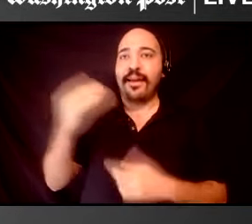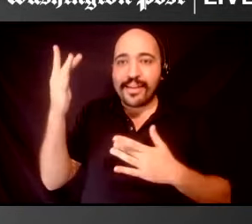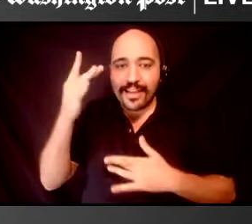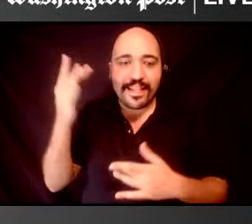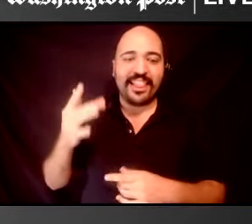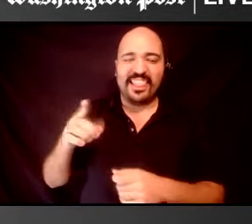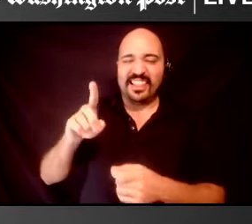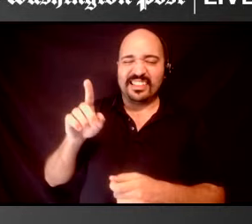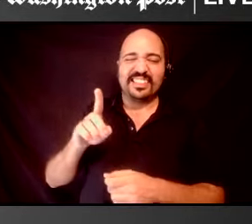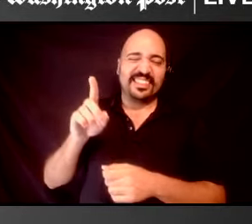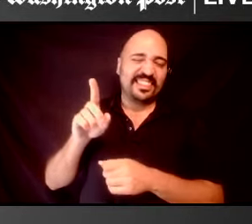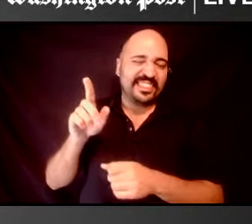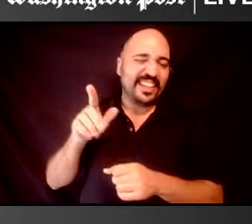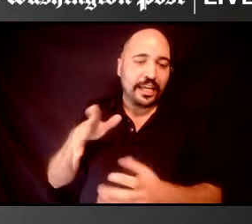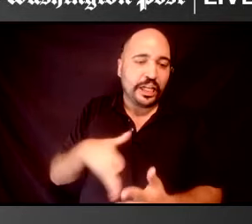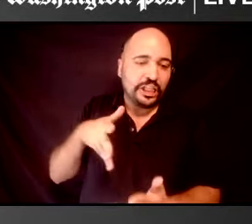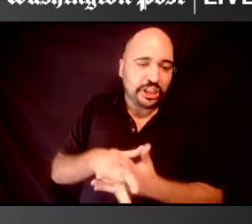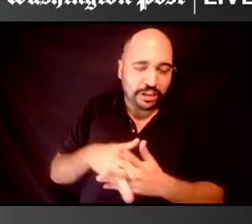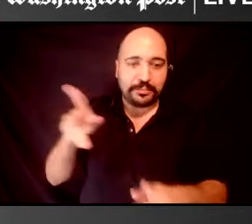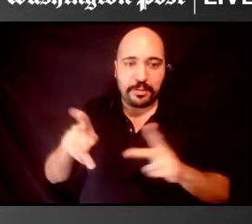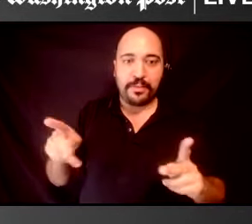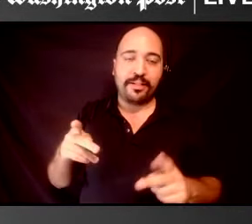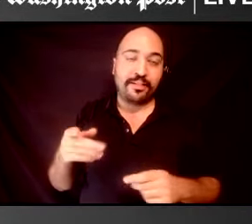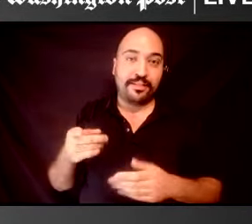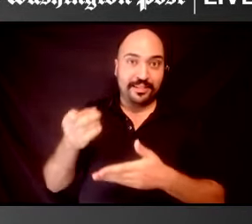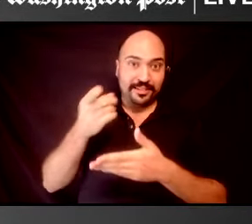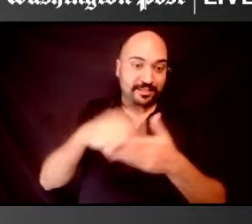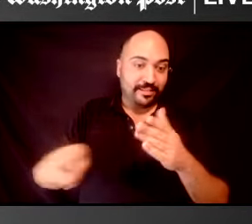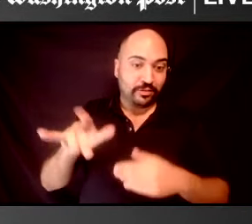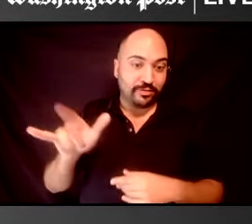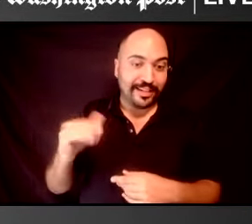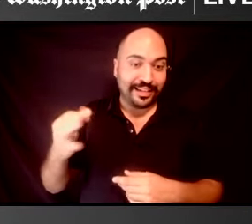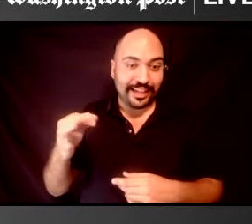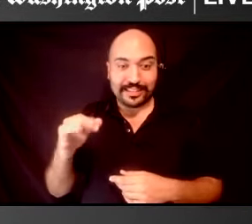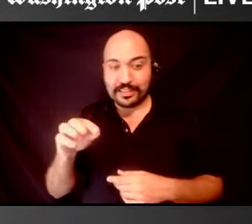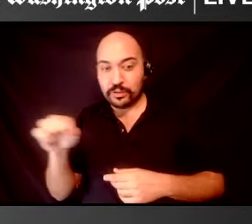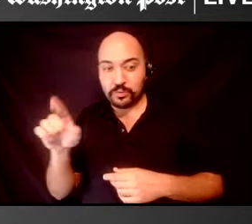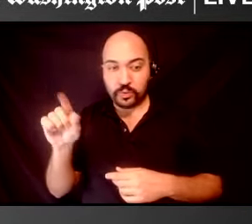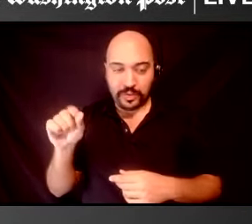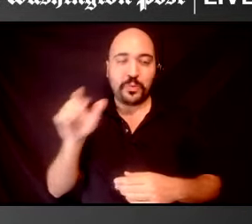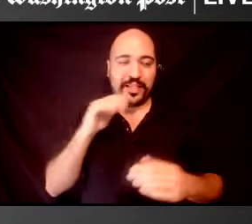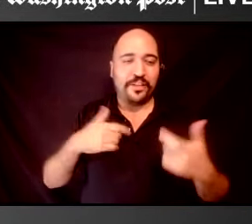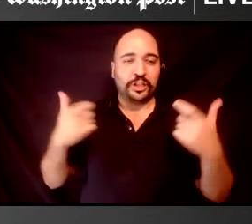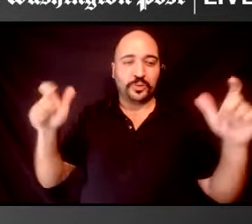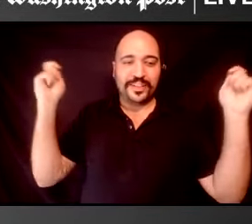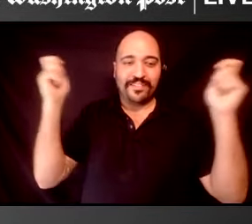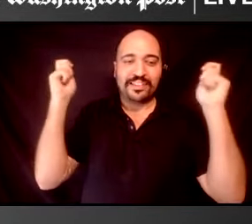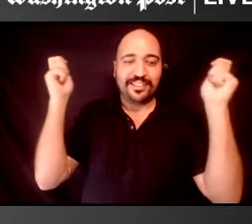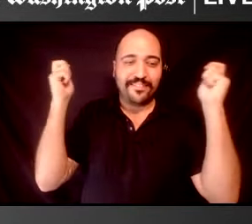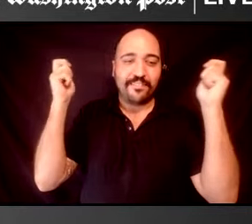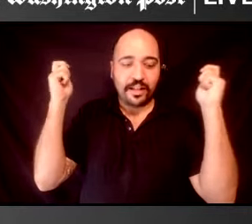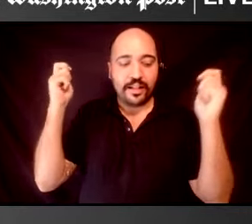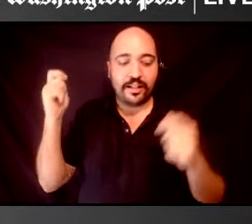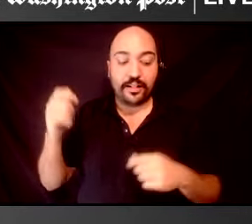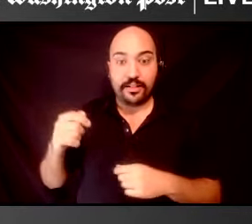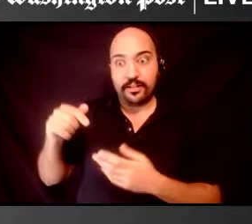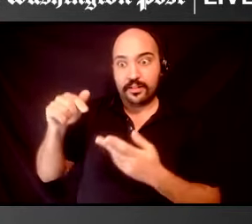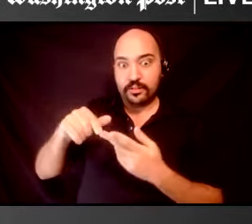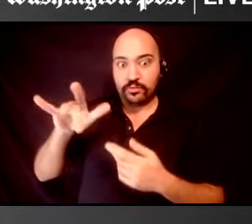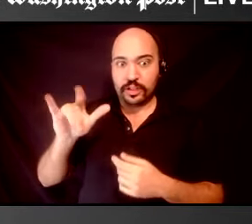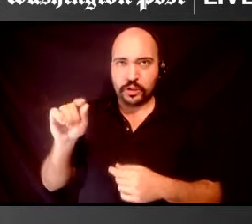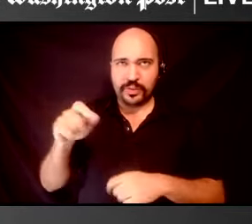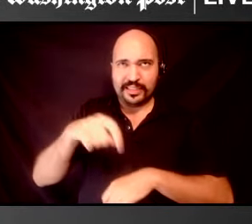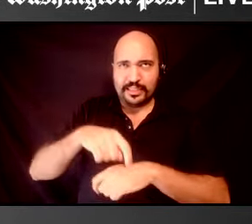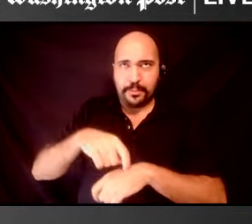big festival coming up next week. It's July 19th and 20th. And on the 20th, starting at 1